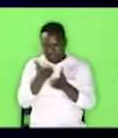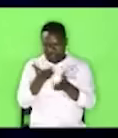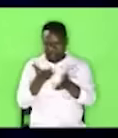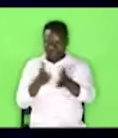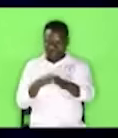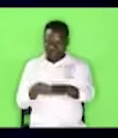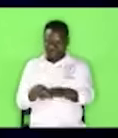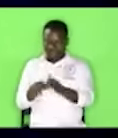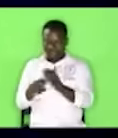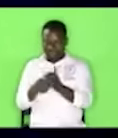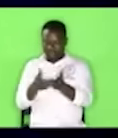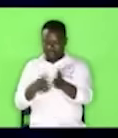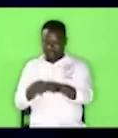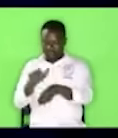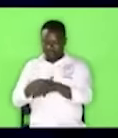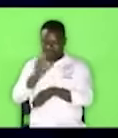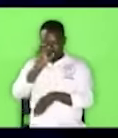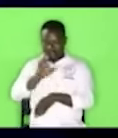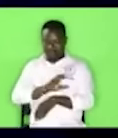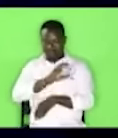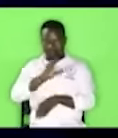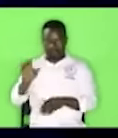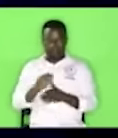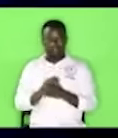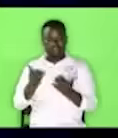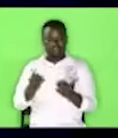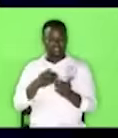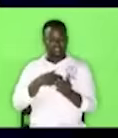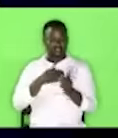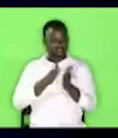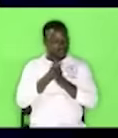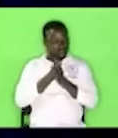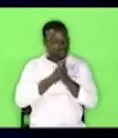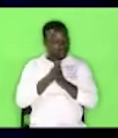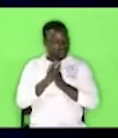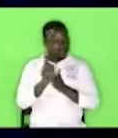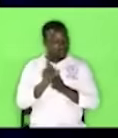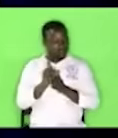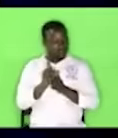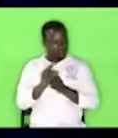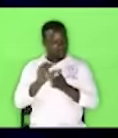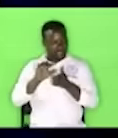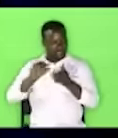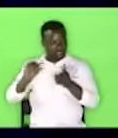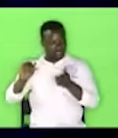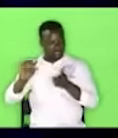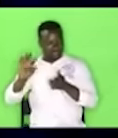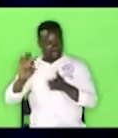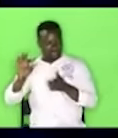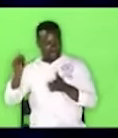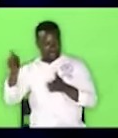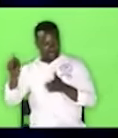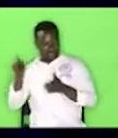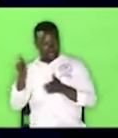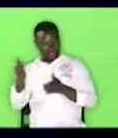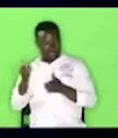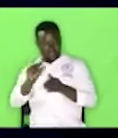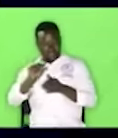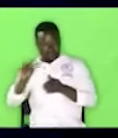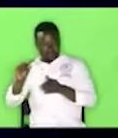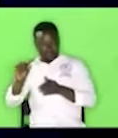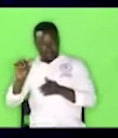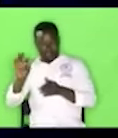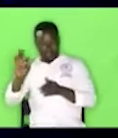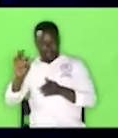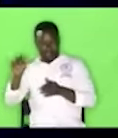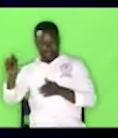death on the cross now my interest is in verse 9 and 10 so let's go to verse 9 shall